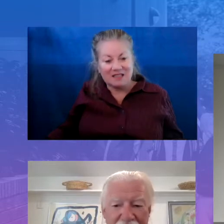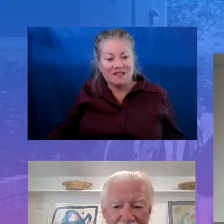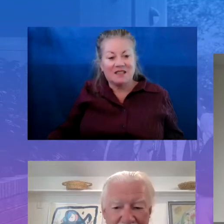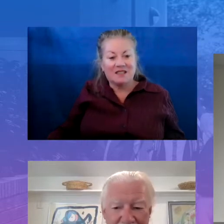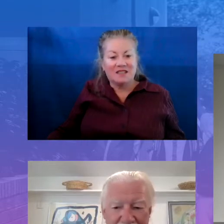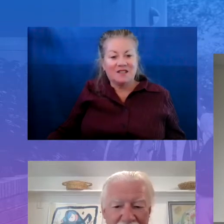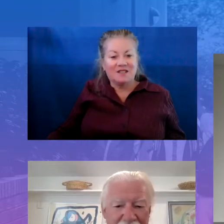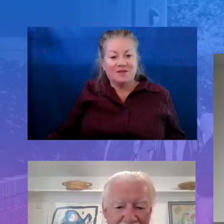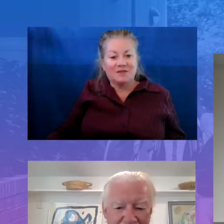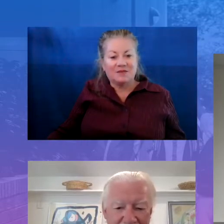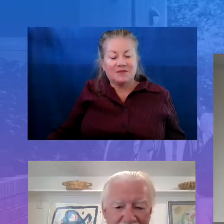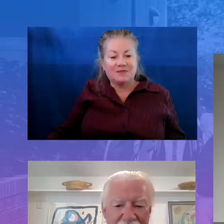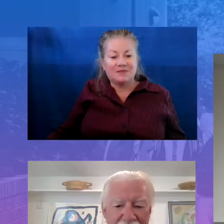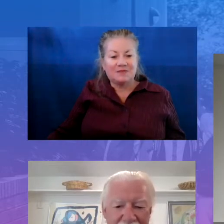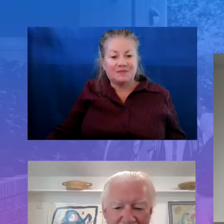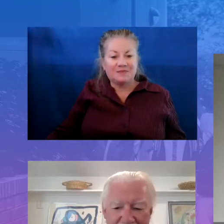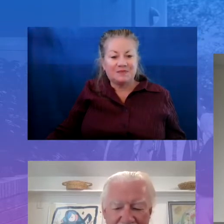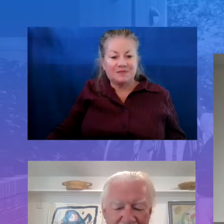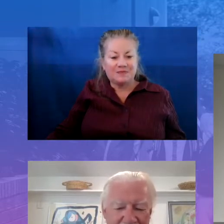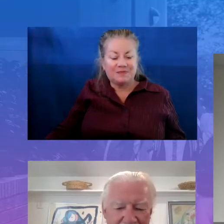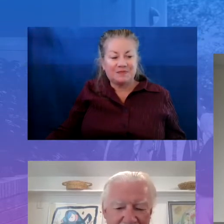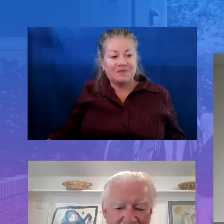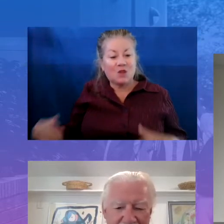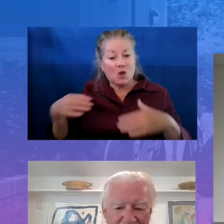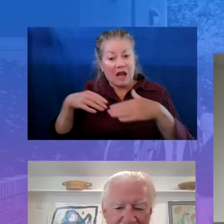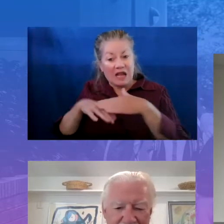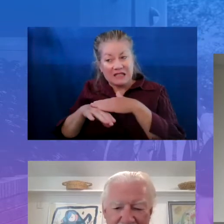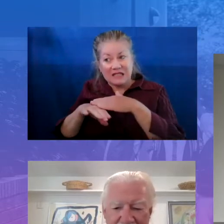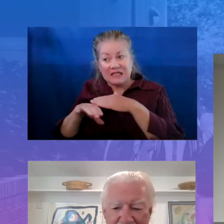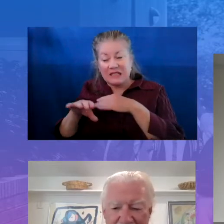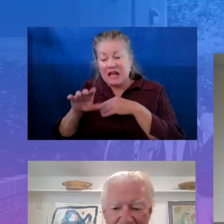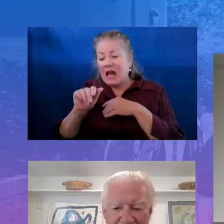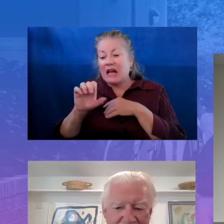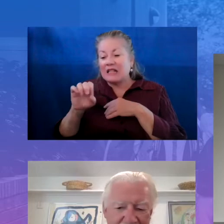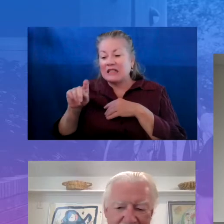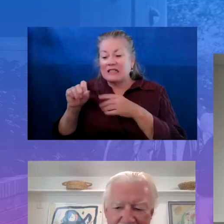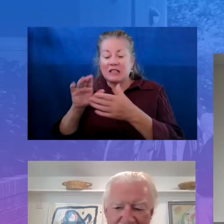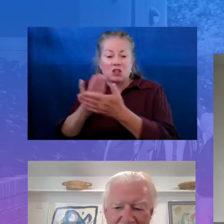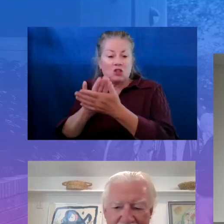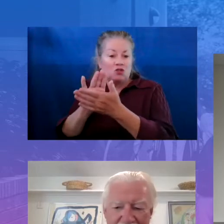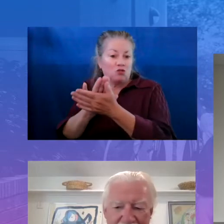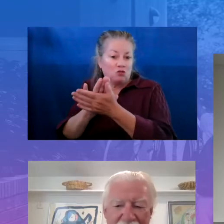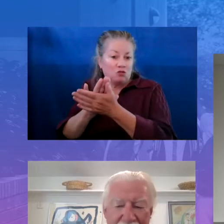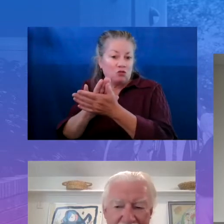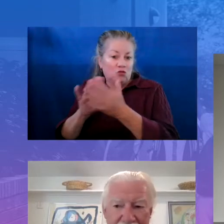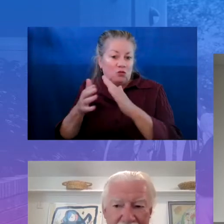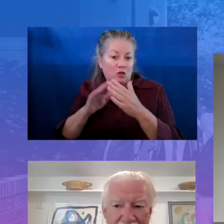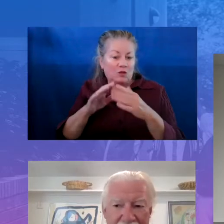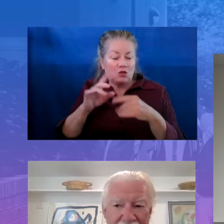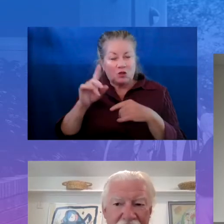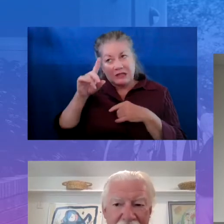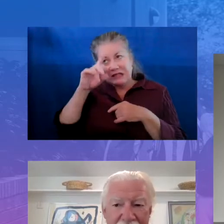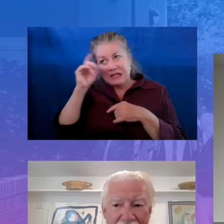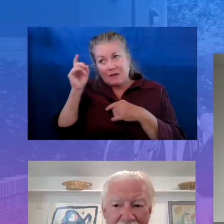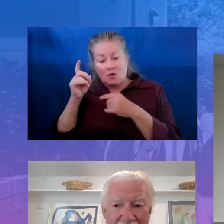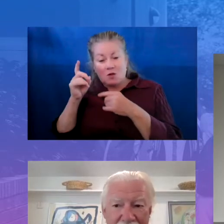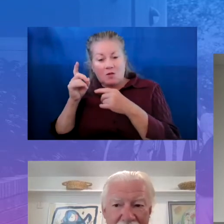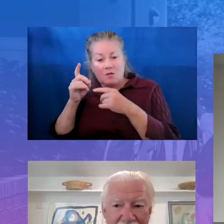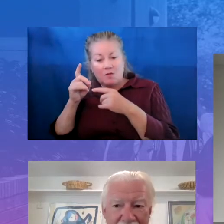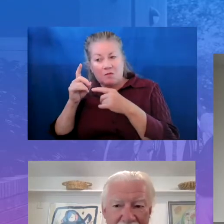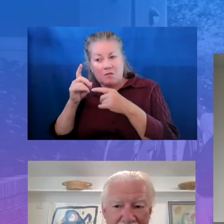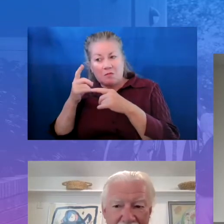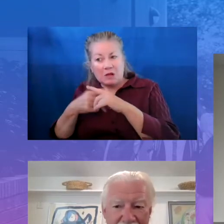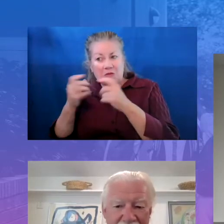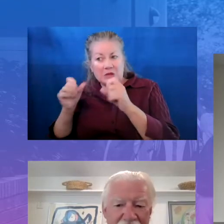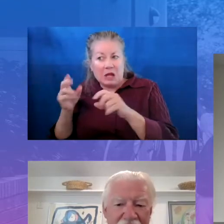a school community that can be leveraged during the summer months that might not be during a school year or might serve a different role